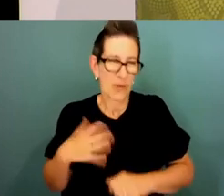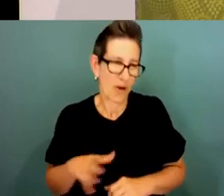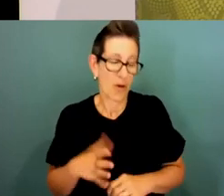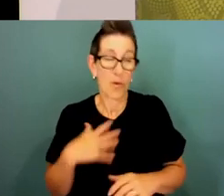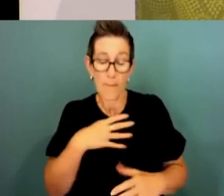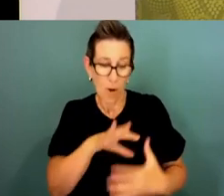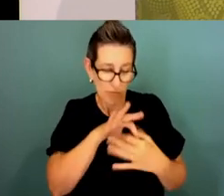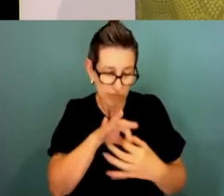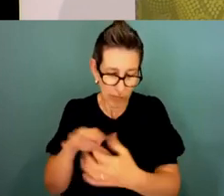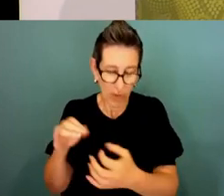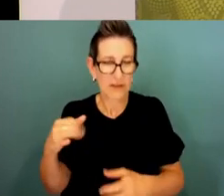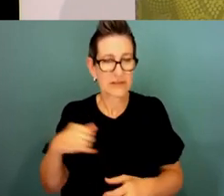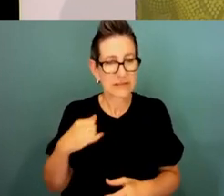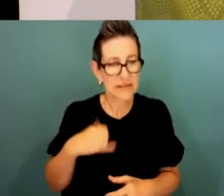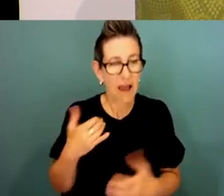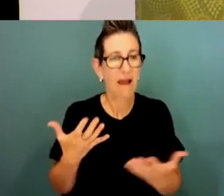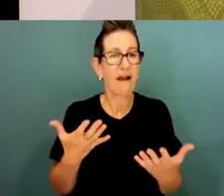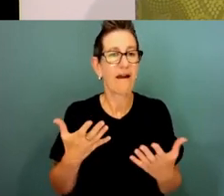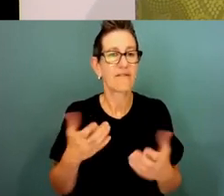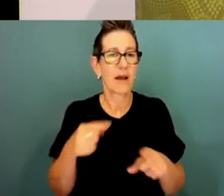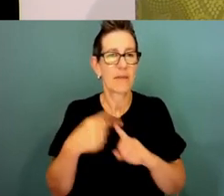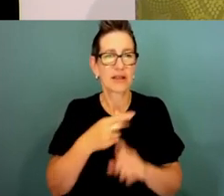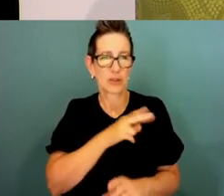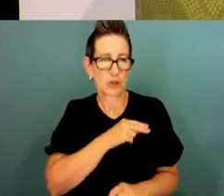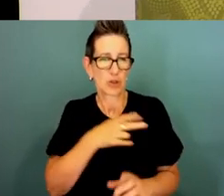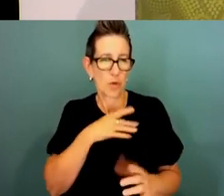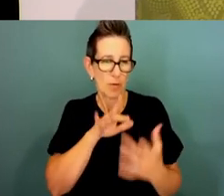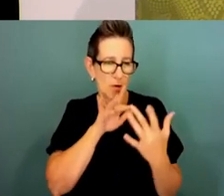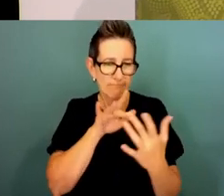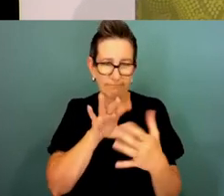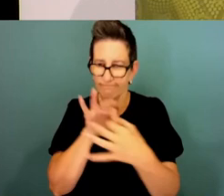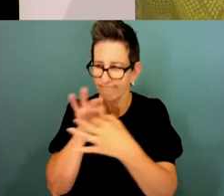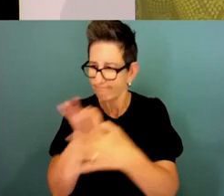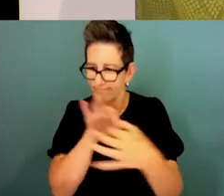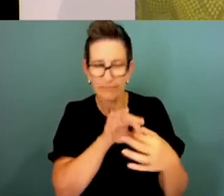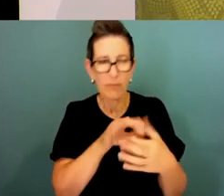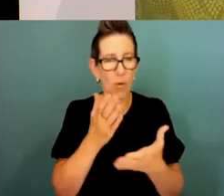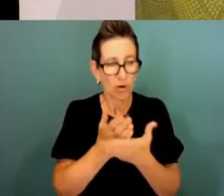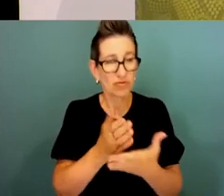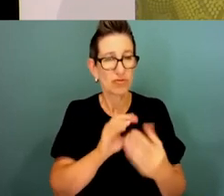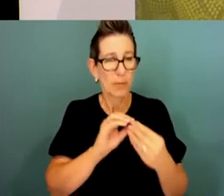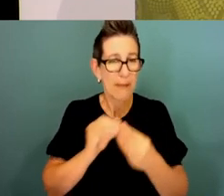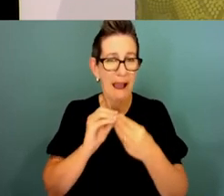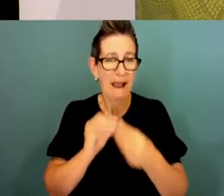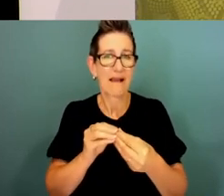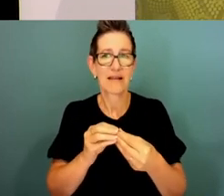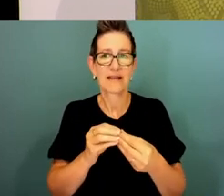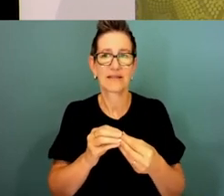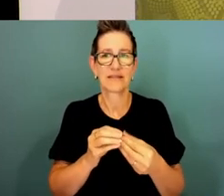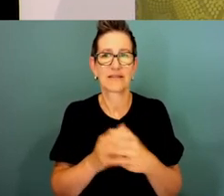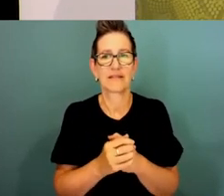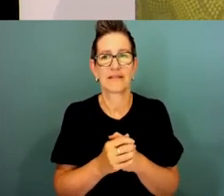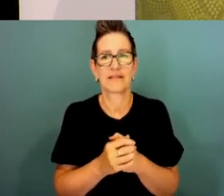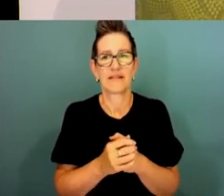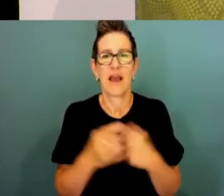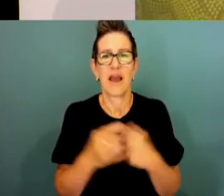employees and through their representatives, through the unions. We want to genuinely bargain. Now, I've been around this clock a